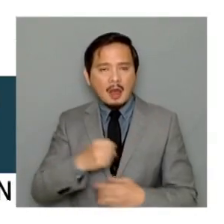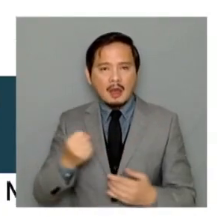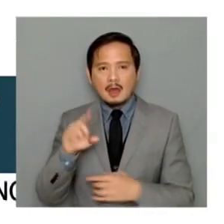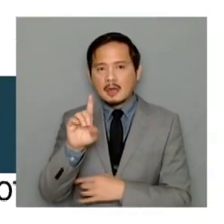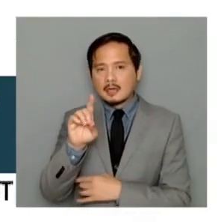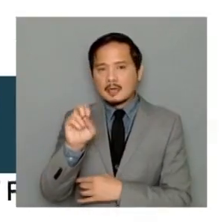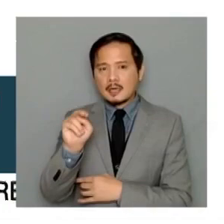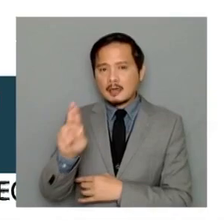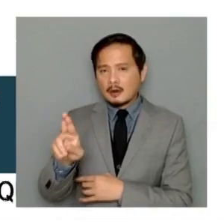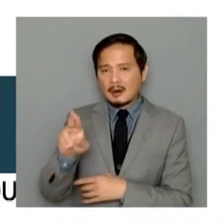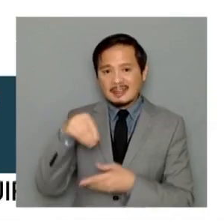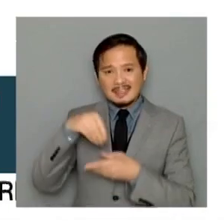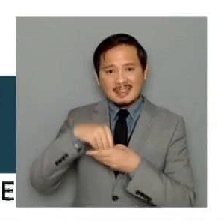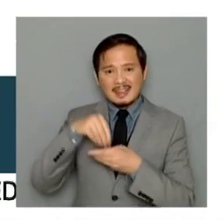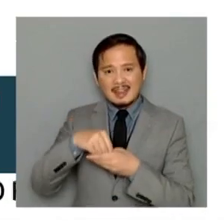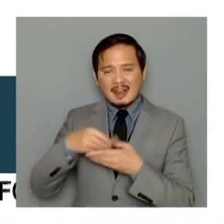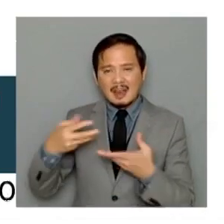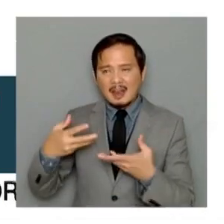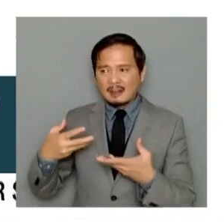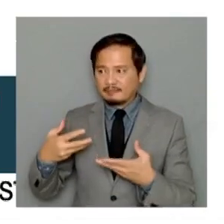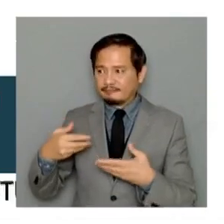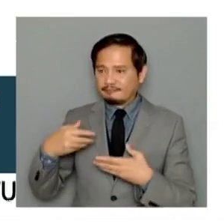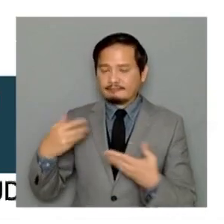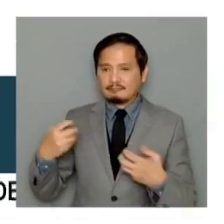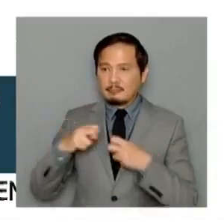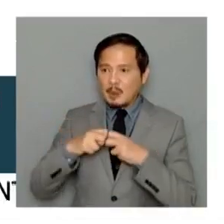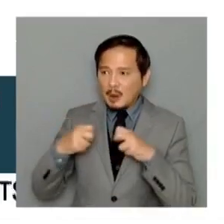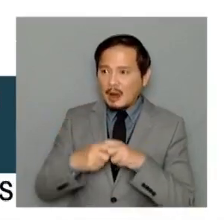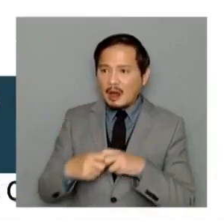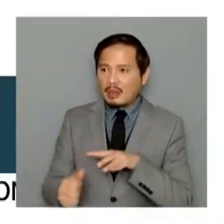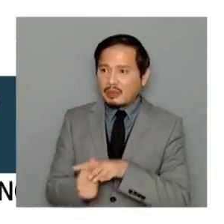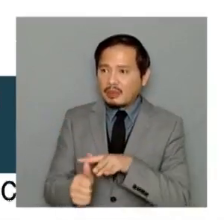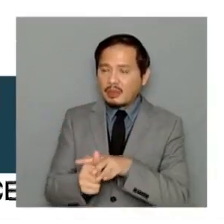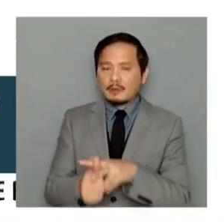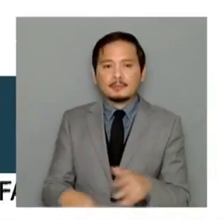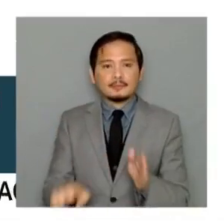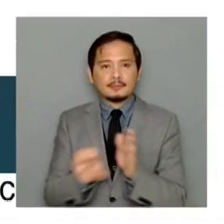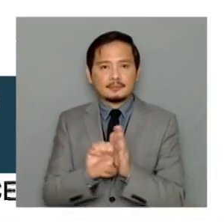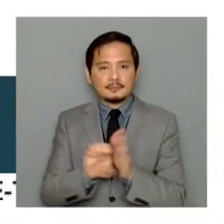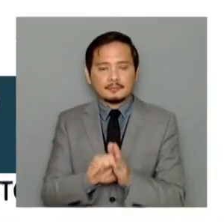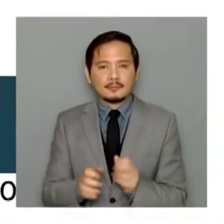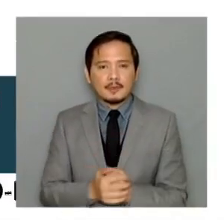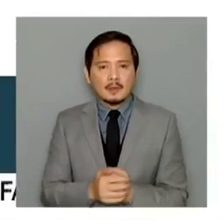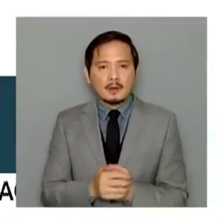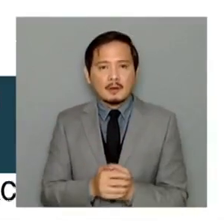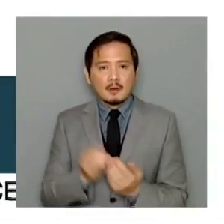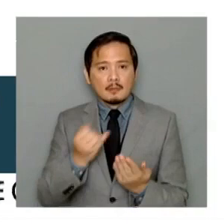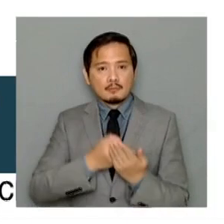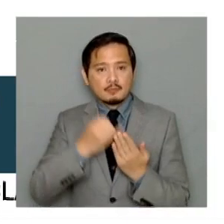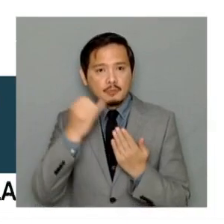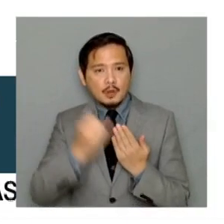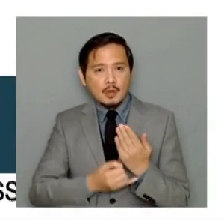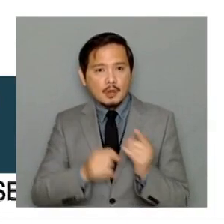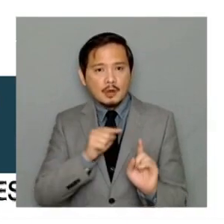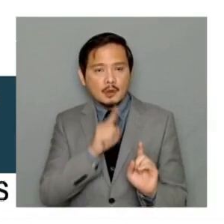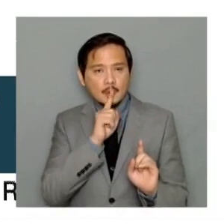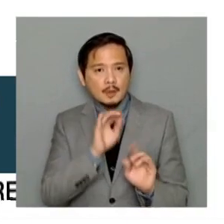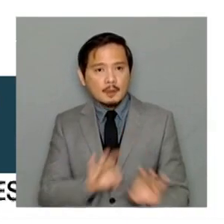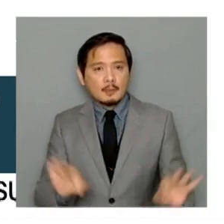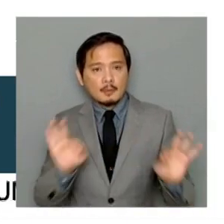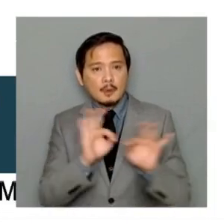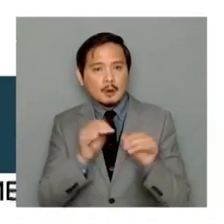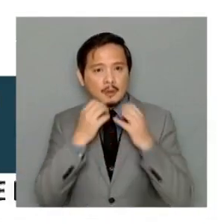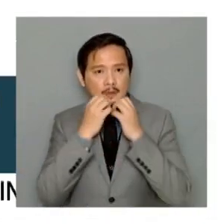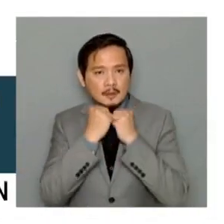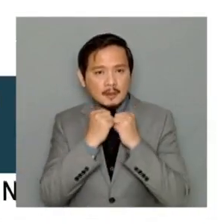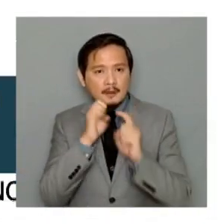the DNR. Like, they have projects that are actually very critical to the environment.